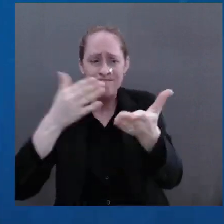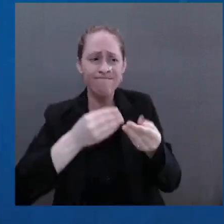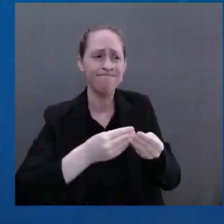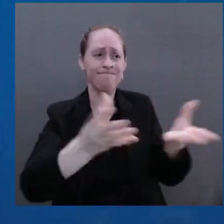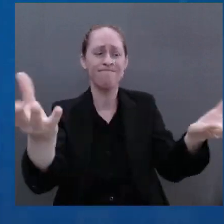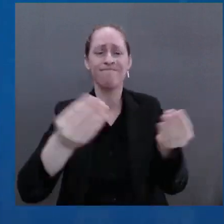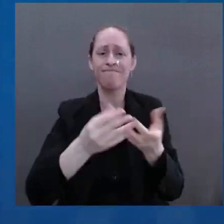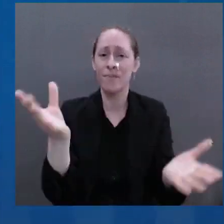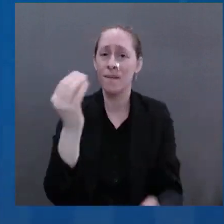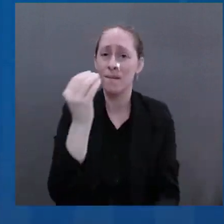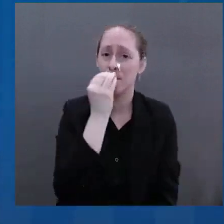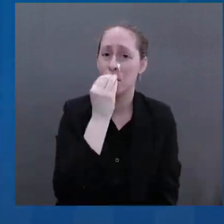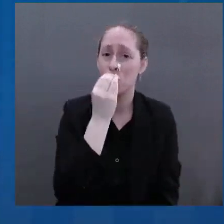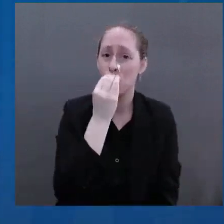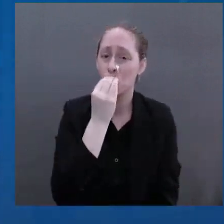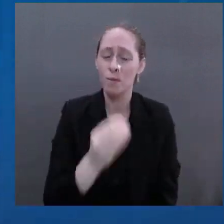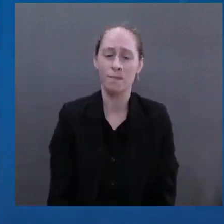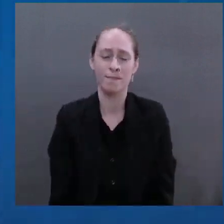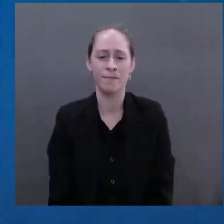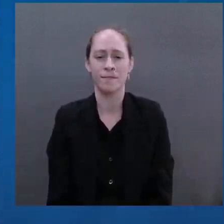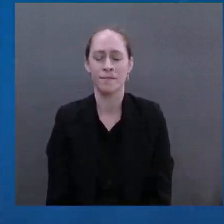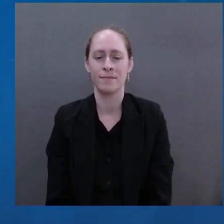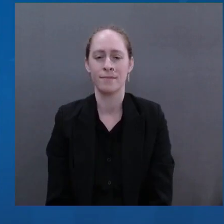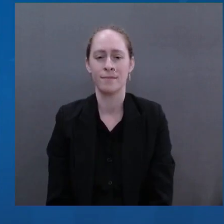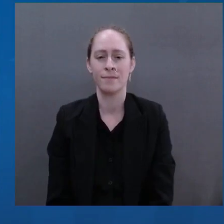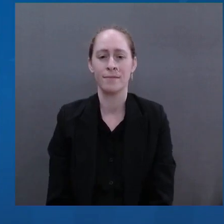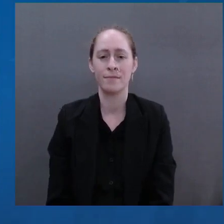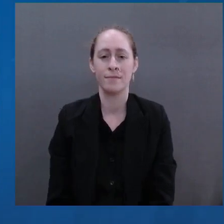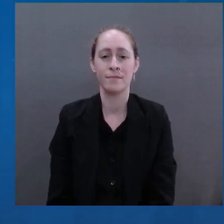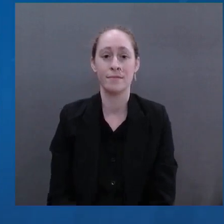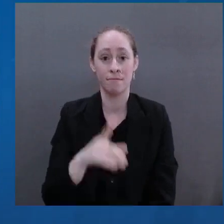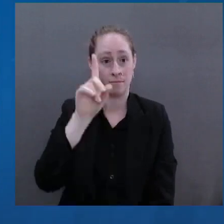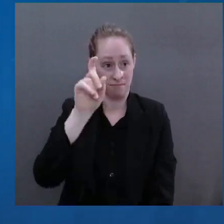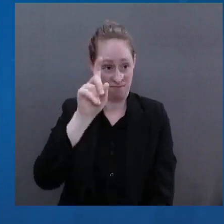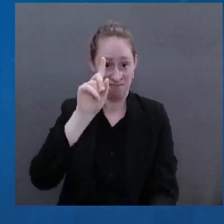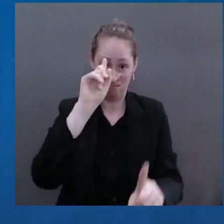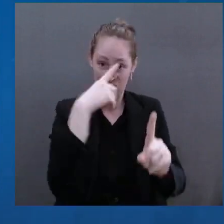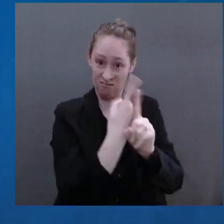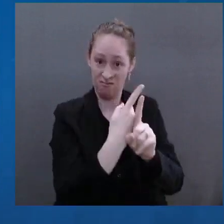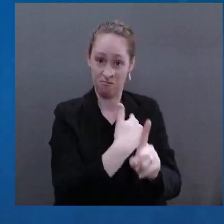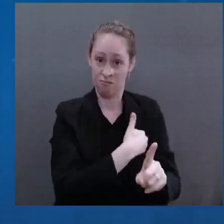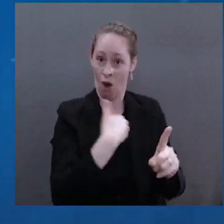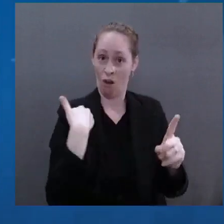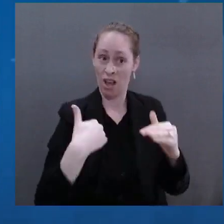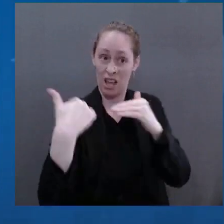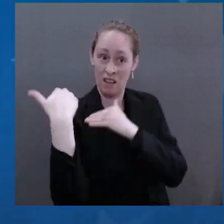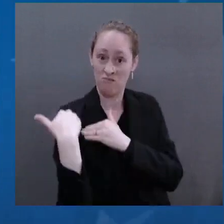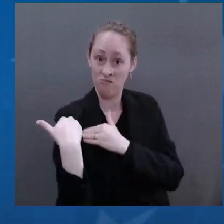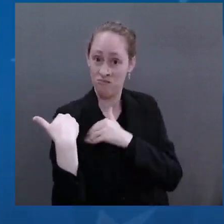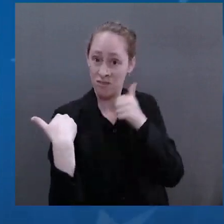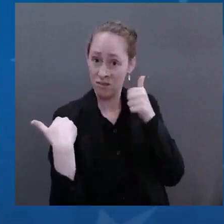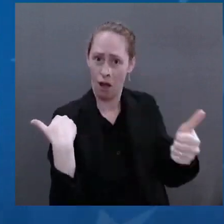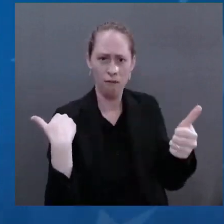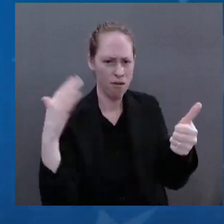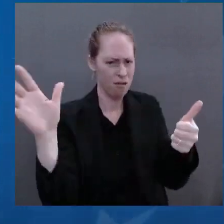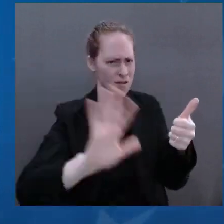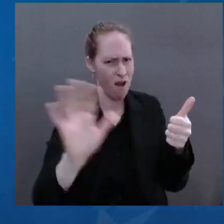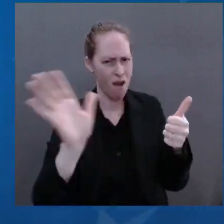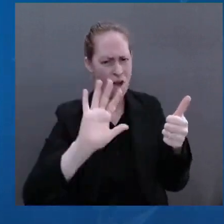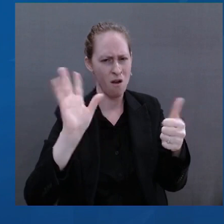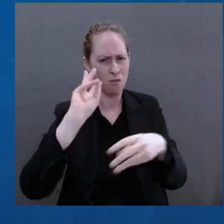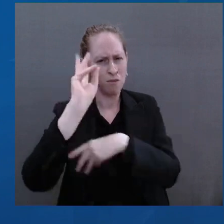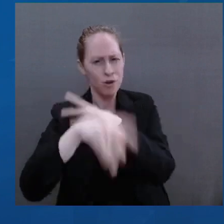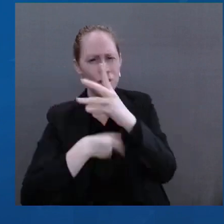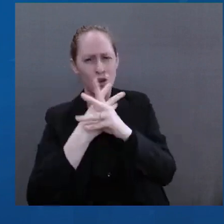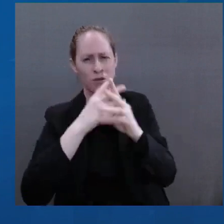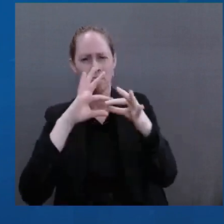All the world democracies have a responsibility to help. All of them. And the people of Ukraine can count on the